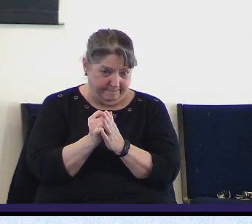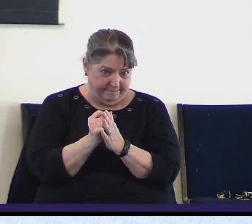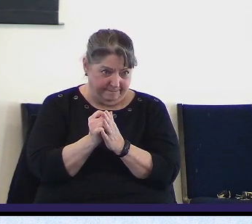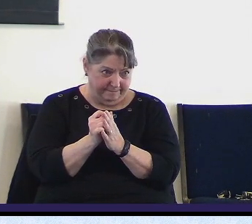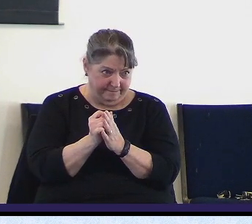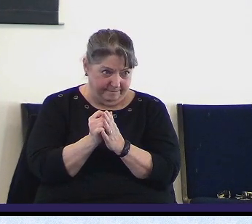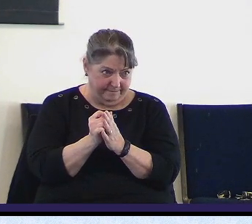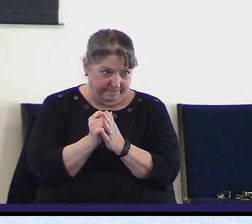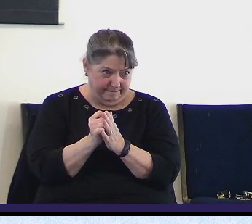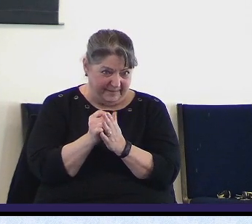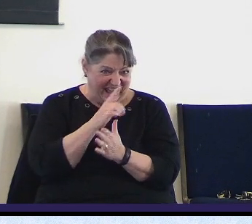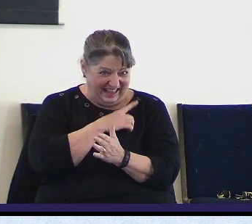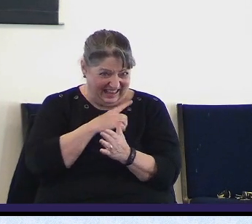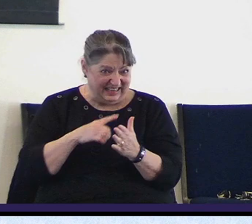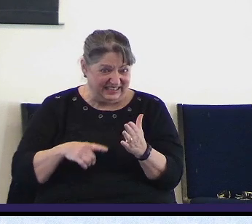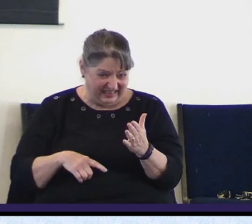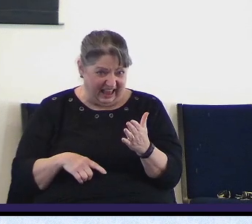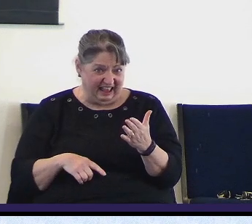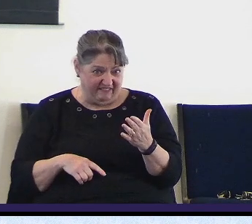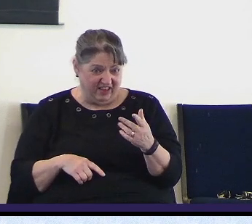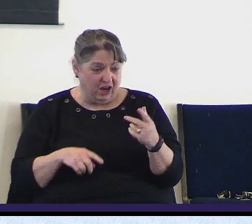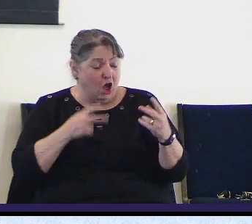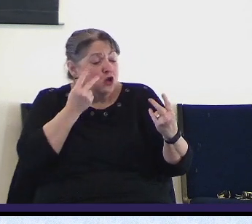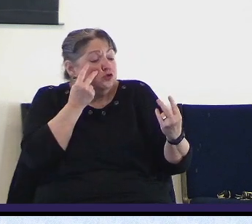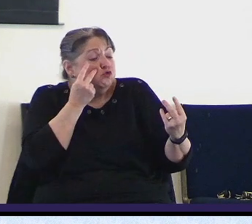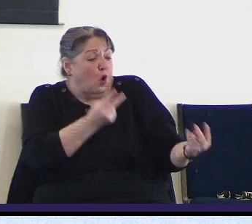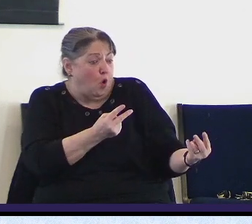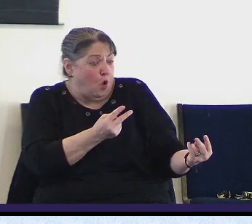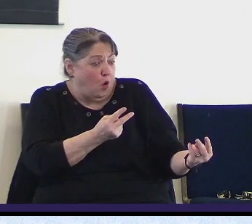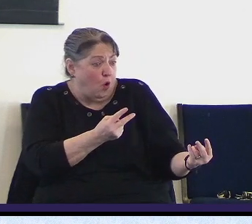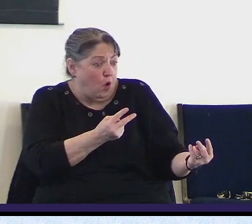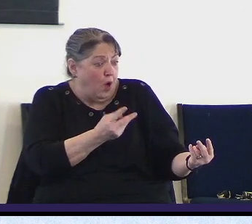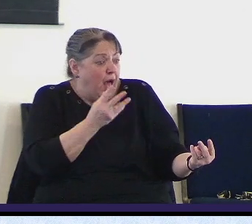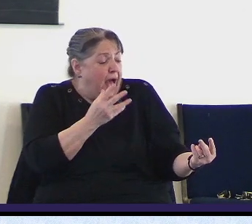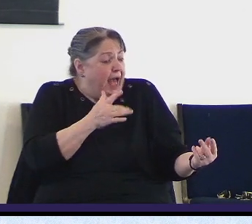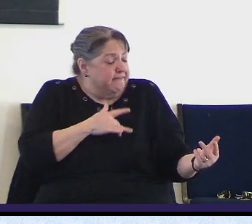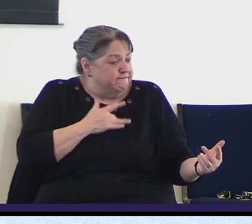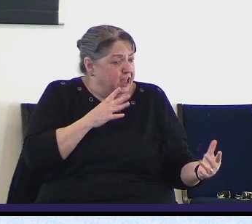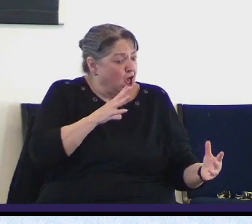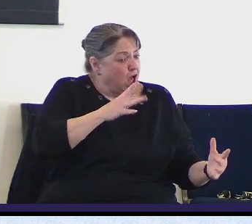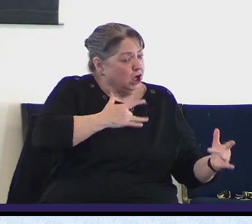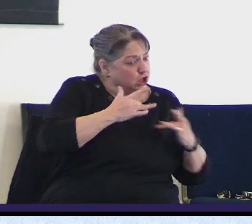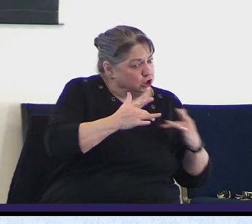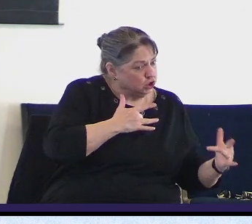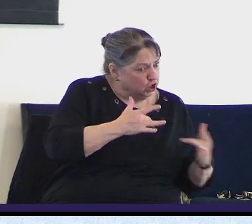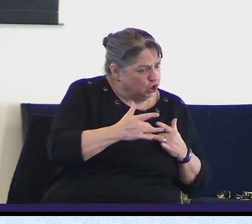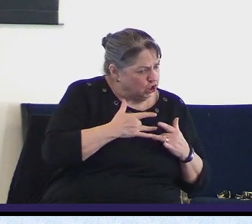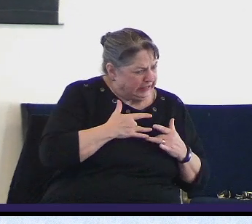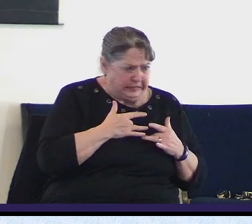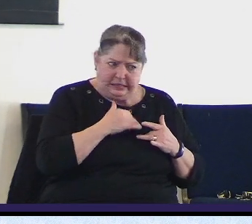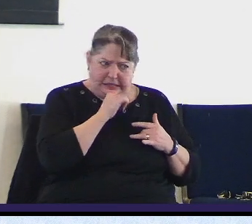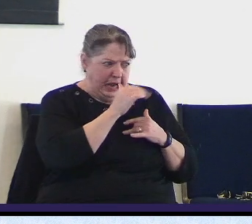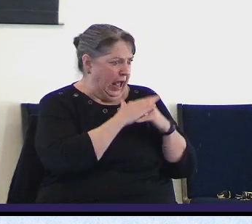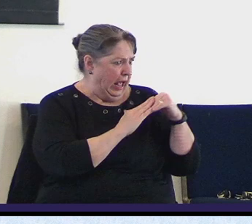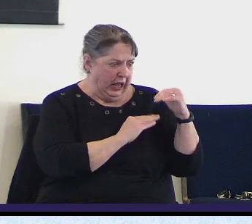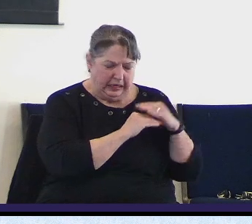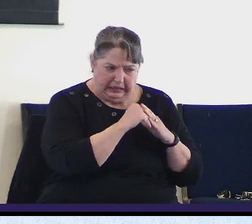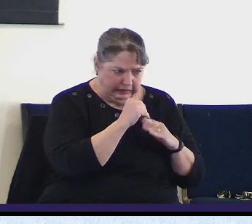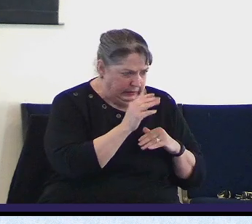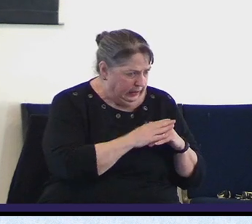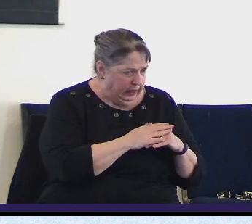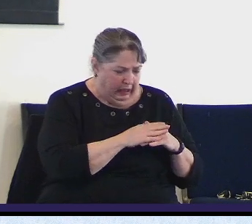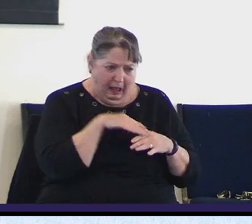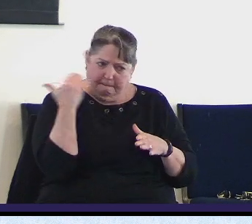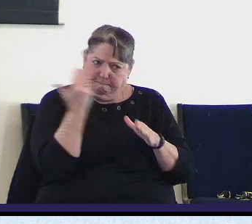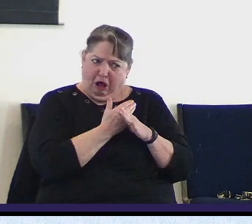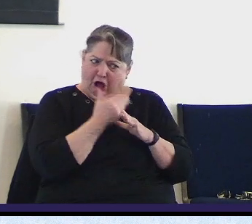psalmist saw and he was concerned. The psalmist saw and he wasn't comfortable. The psalmist saw and it nudged him the wrong way.